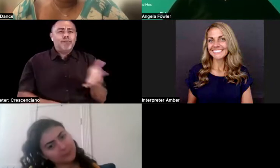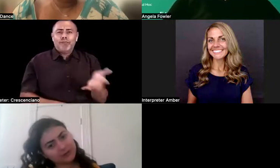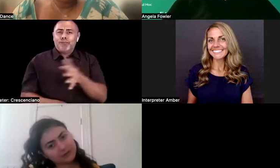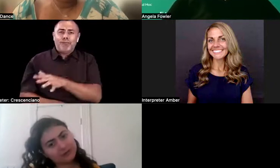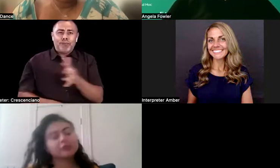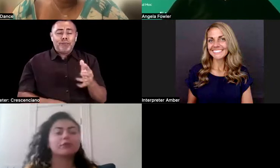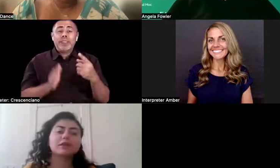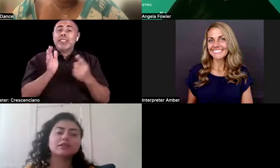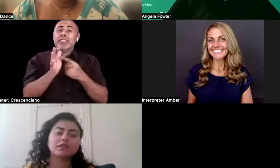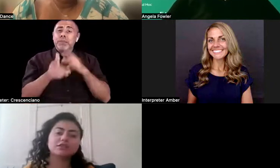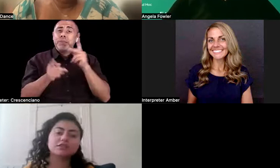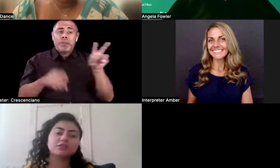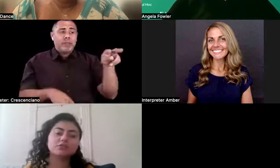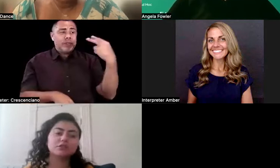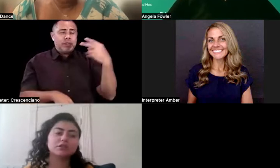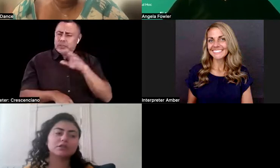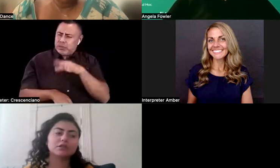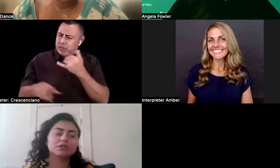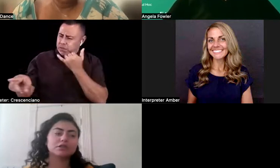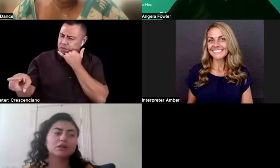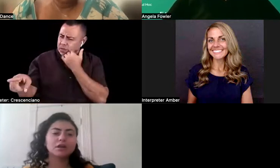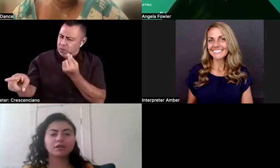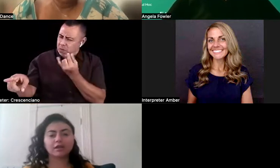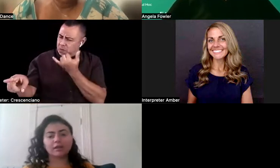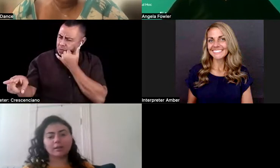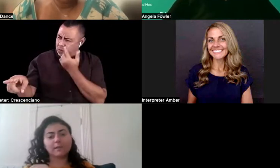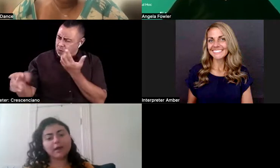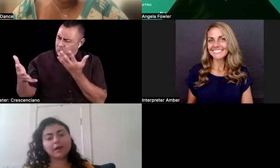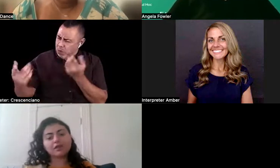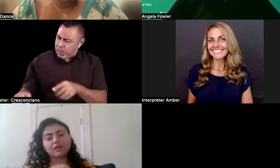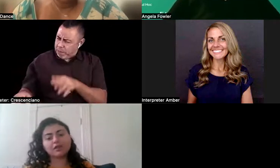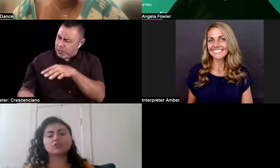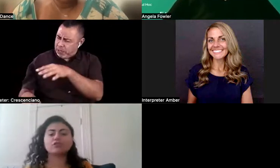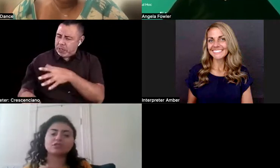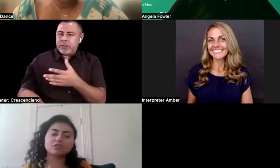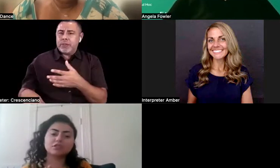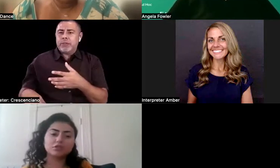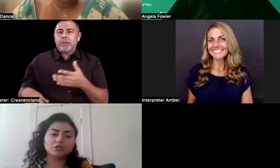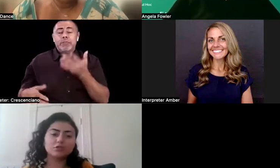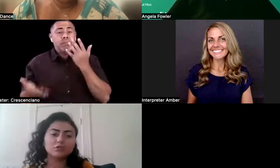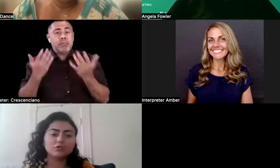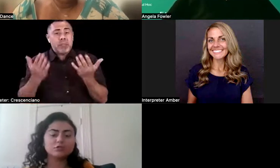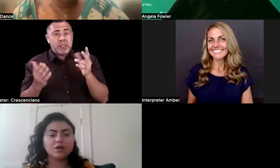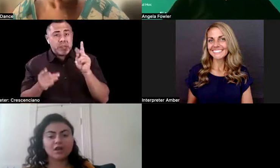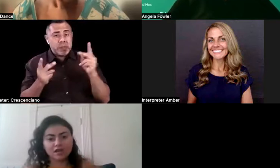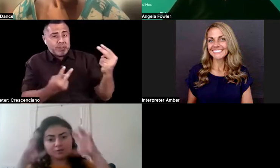What happened? Right? Did they see you in like a bandage? They see you in